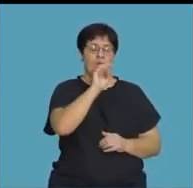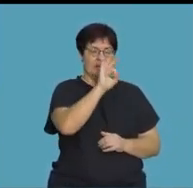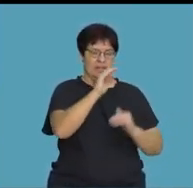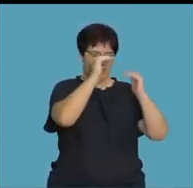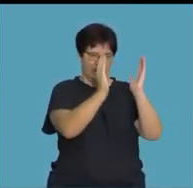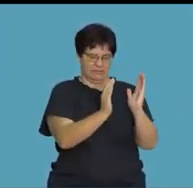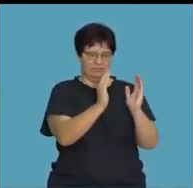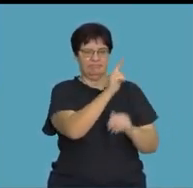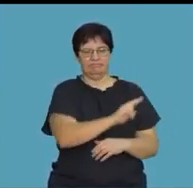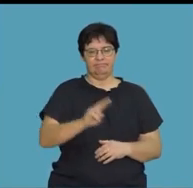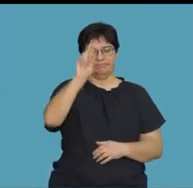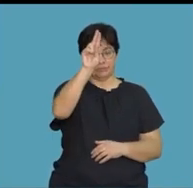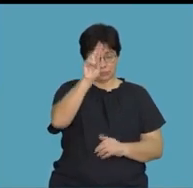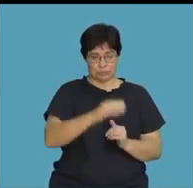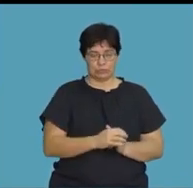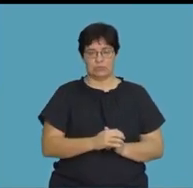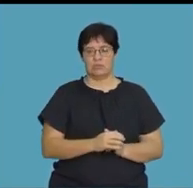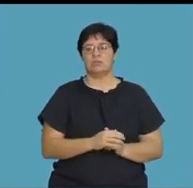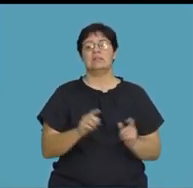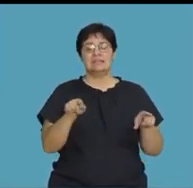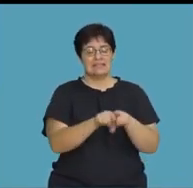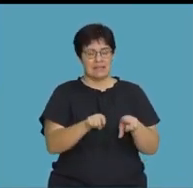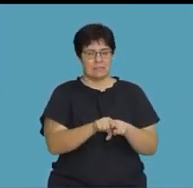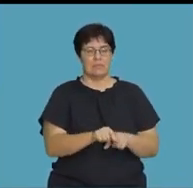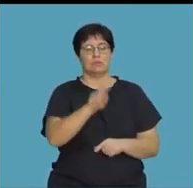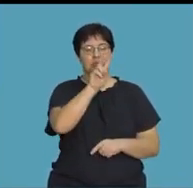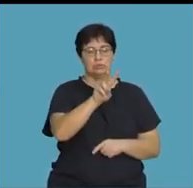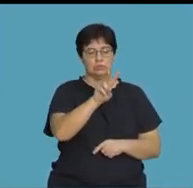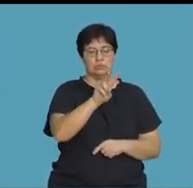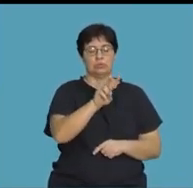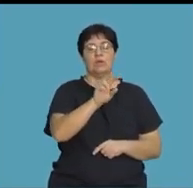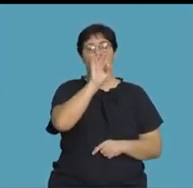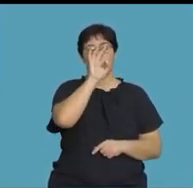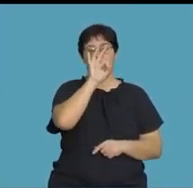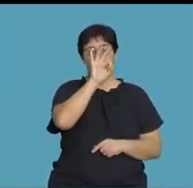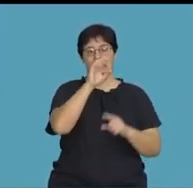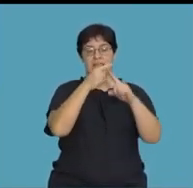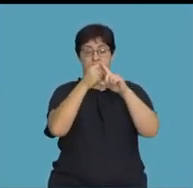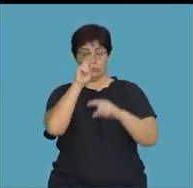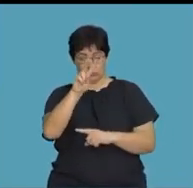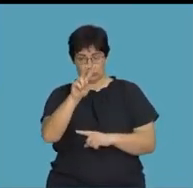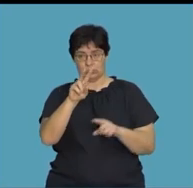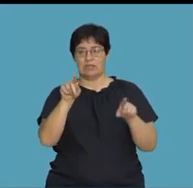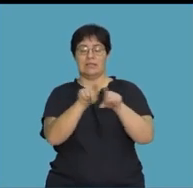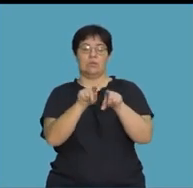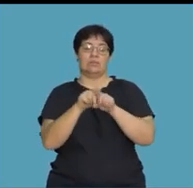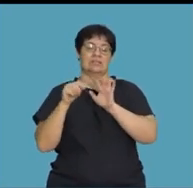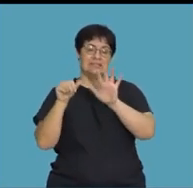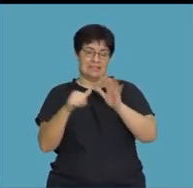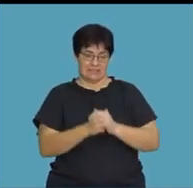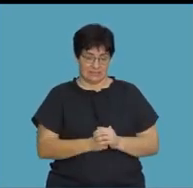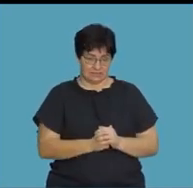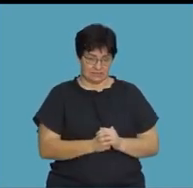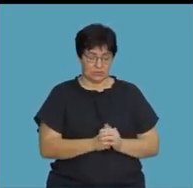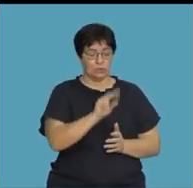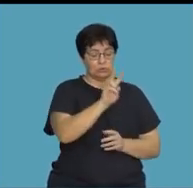of 3, all of it raised to 2, this will be the same as 2 to the exponent of 6. I'm going to multiply